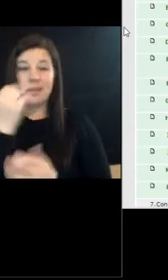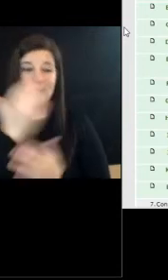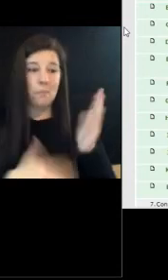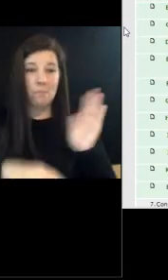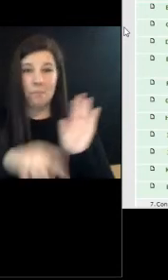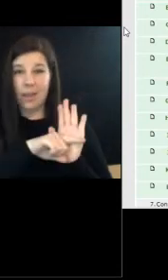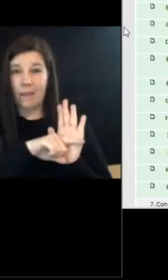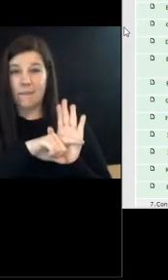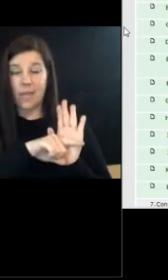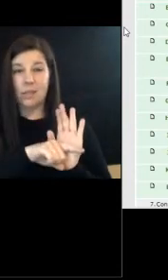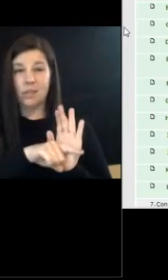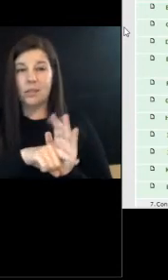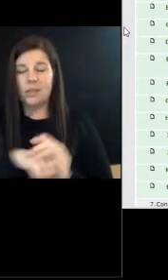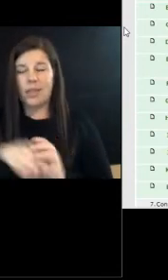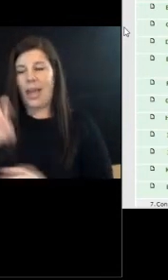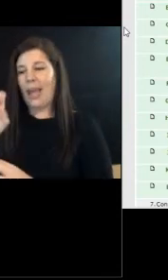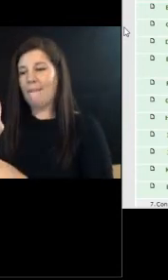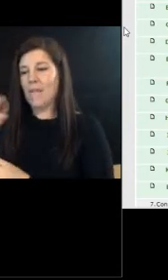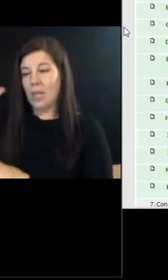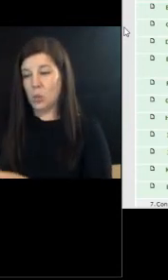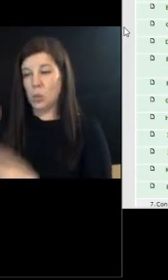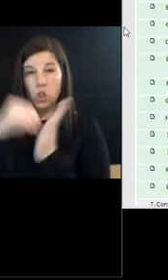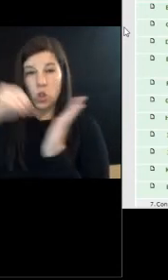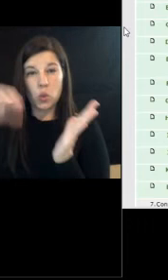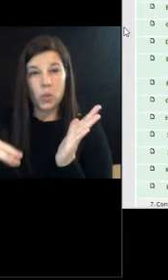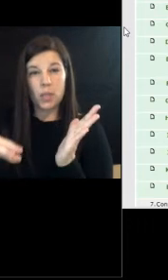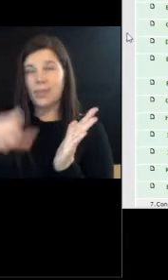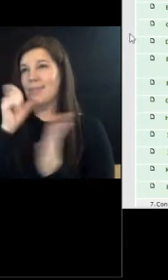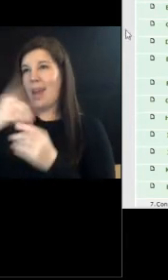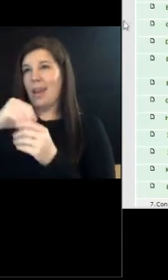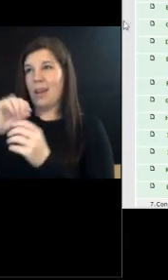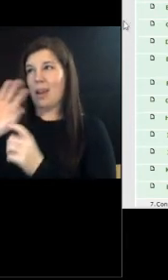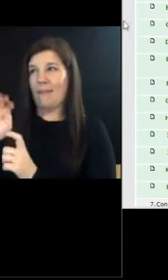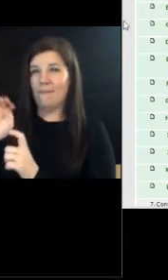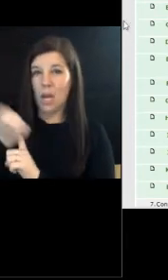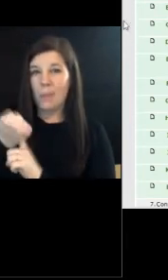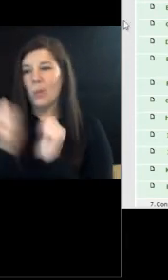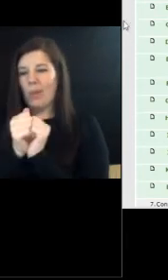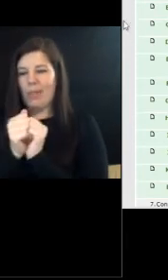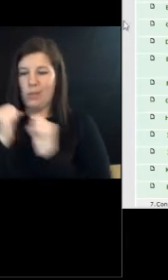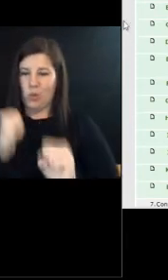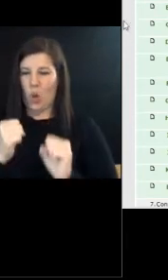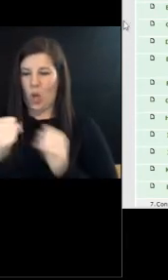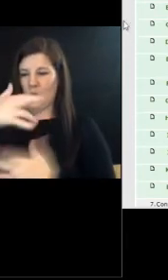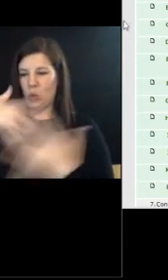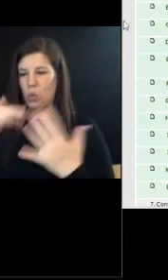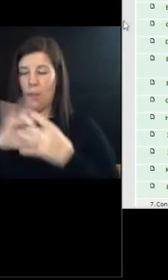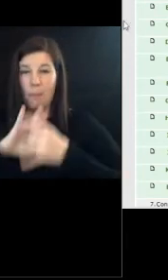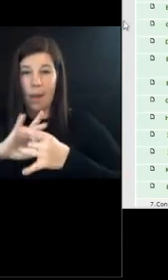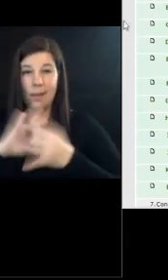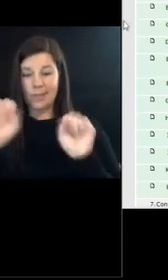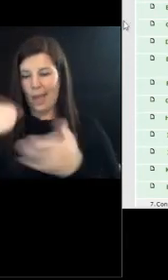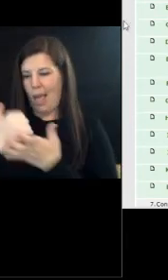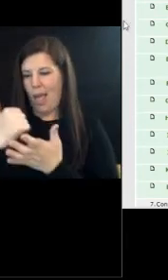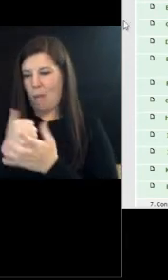school student is not in an environment with strong social bonds that can help them regulate those thousands